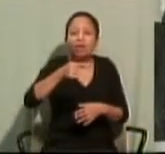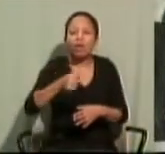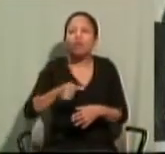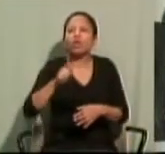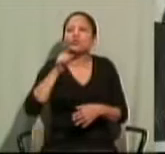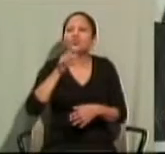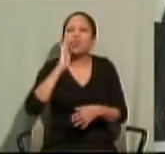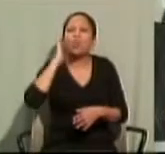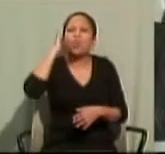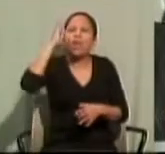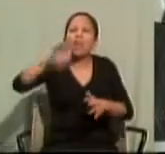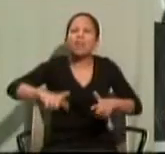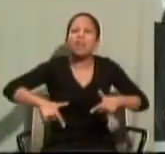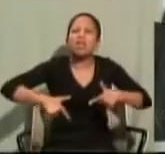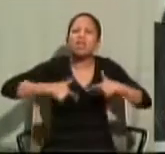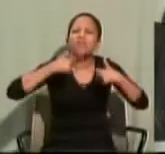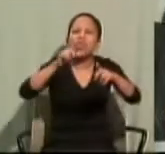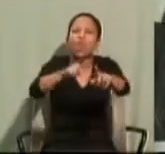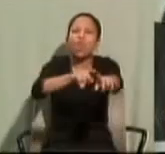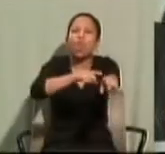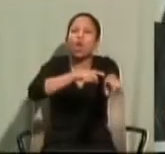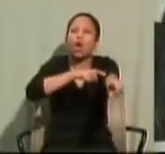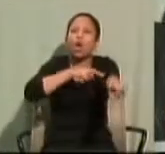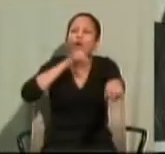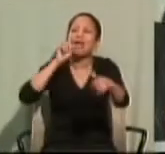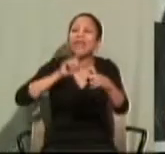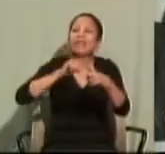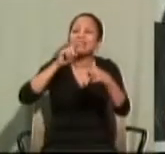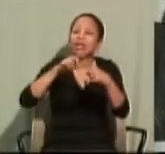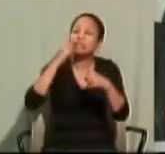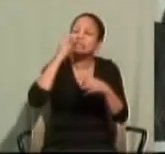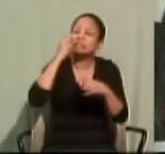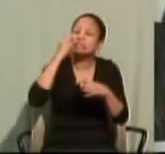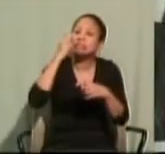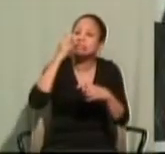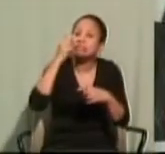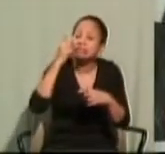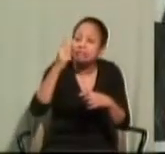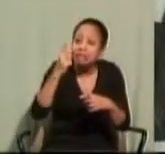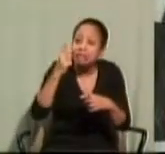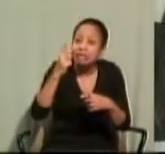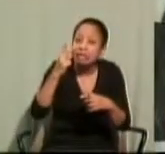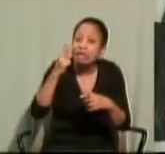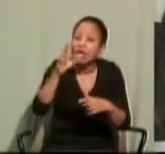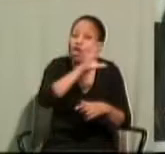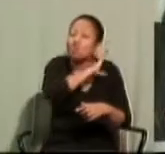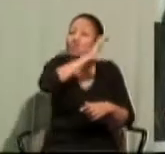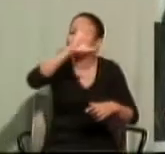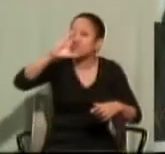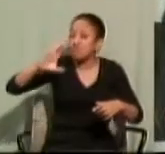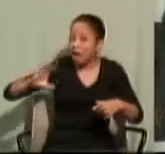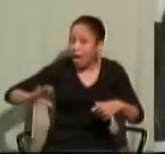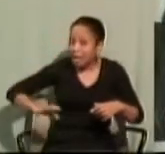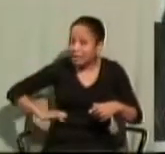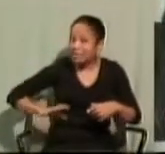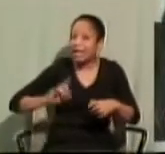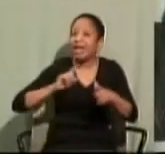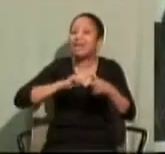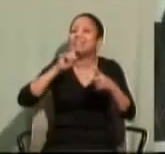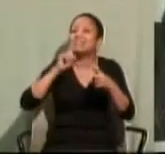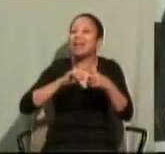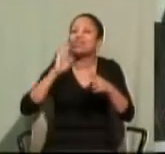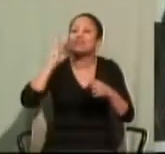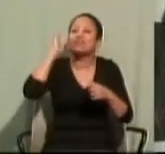death until he had set his eyes on the Christ of the Lord.